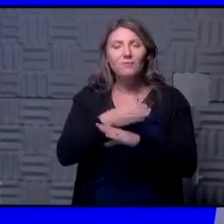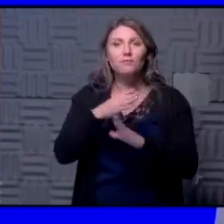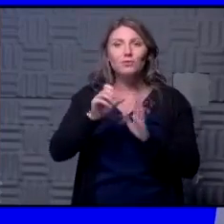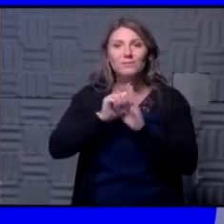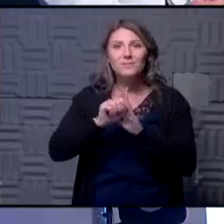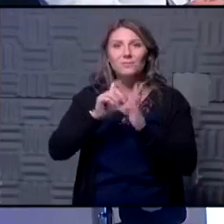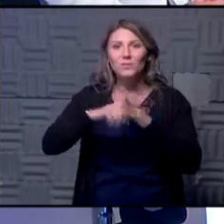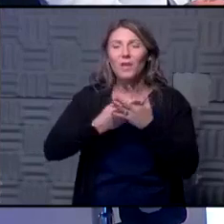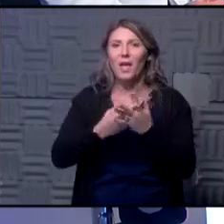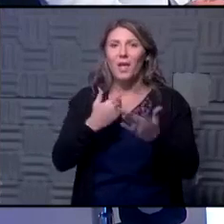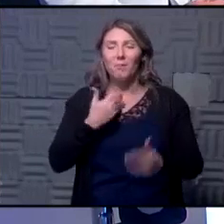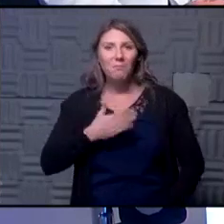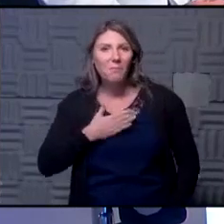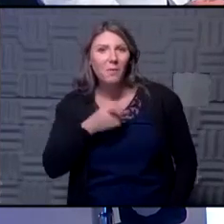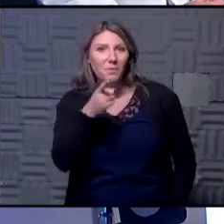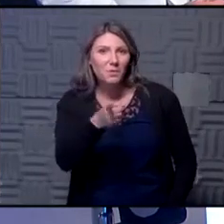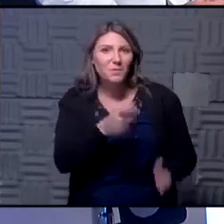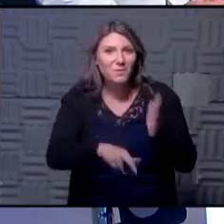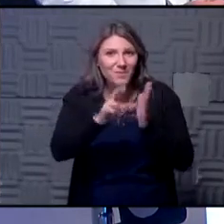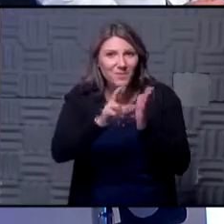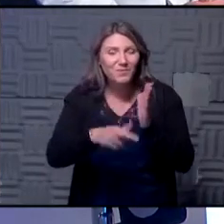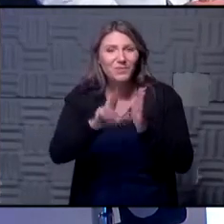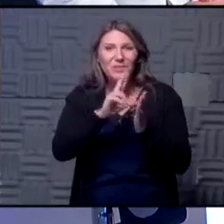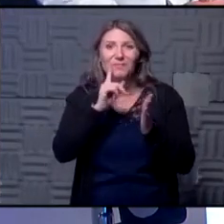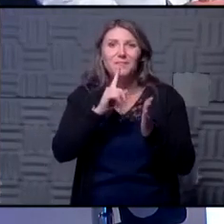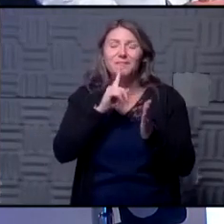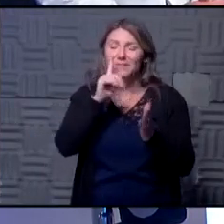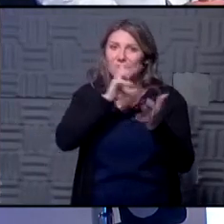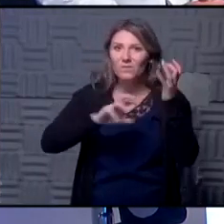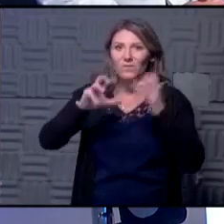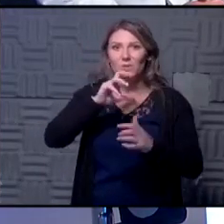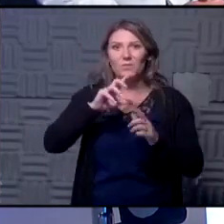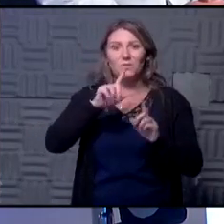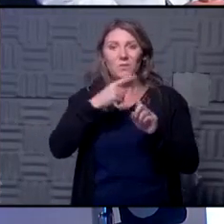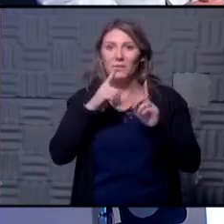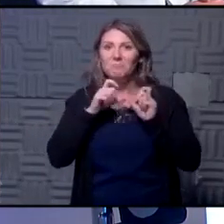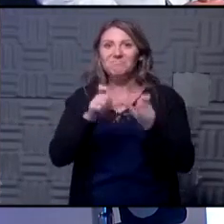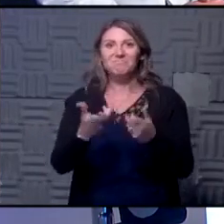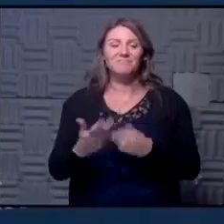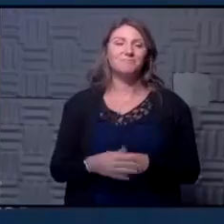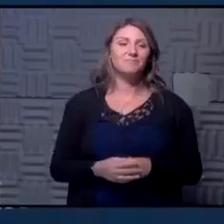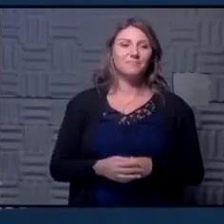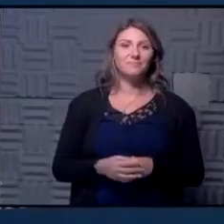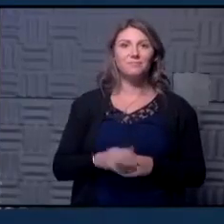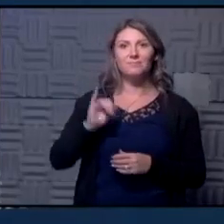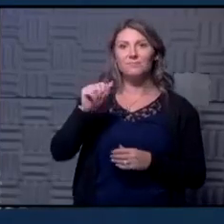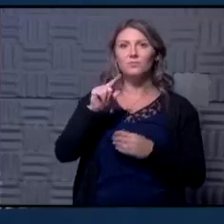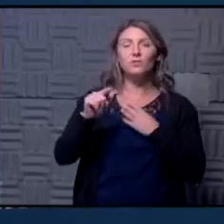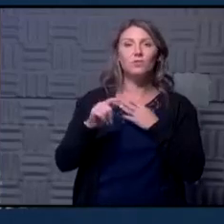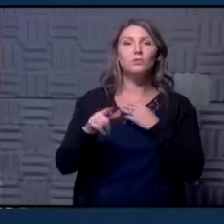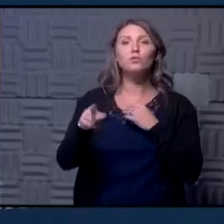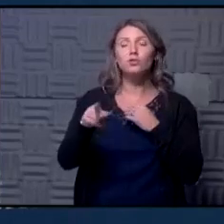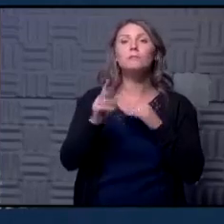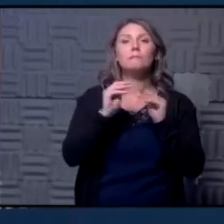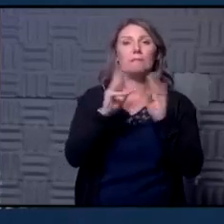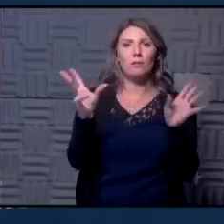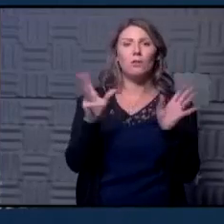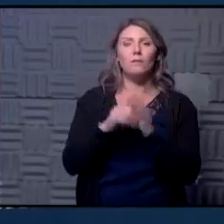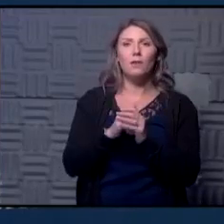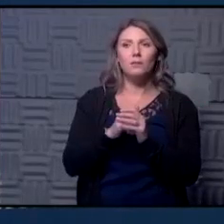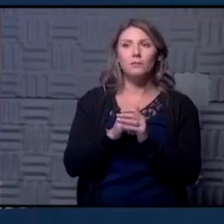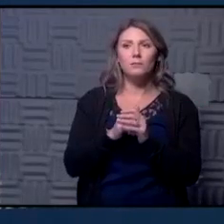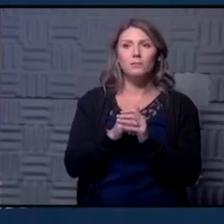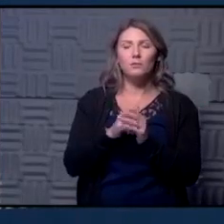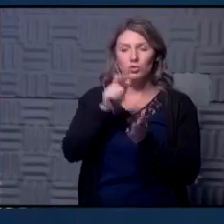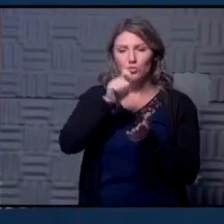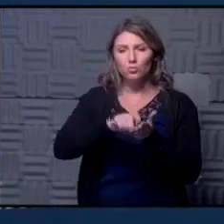i'm glad you keep going over this because it is really confusing as we move down the road so jill and she did clarify too she wrote in